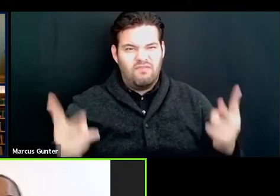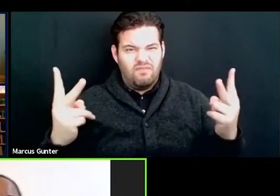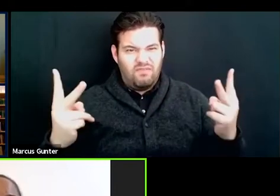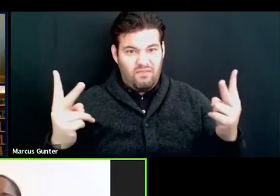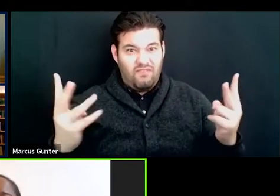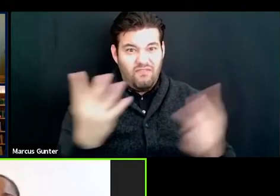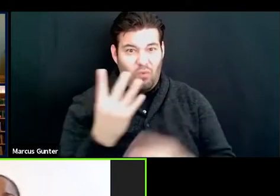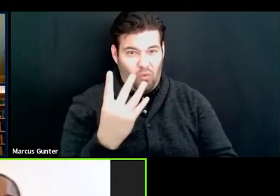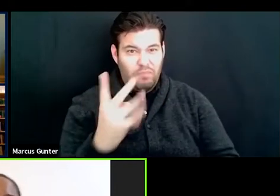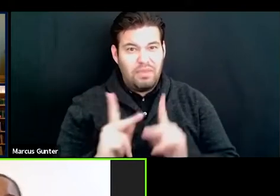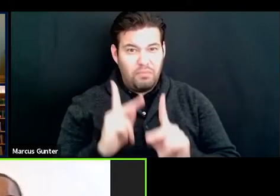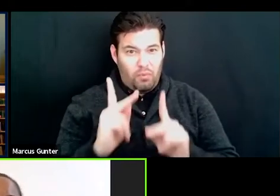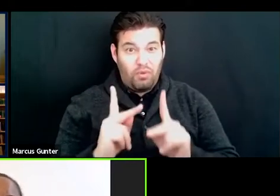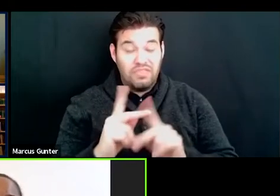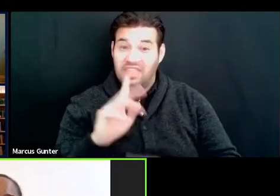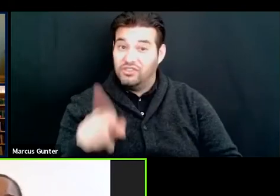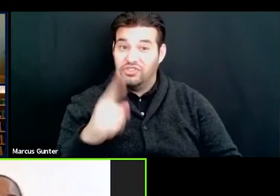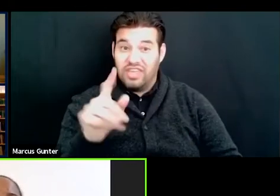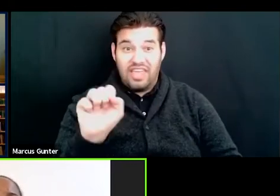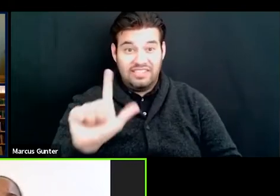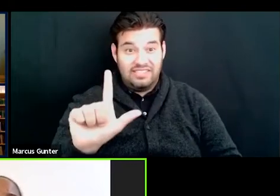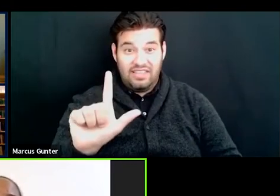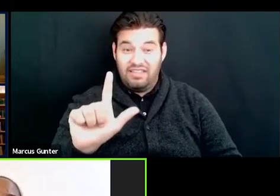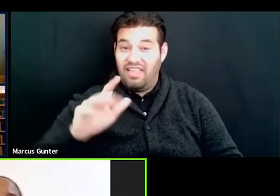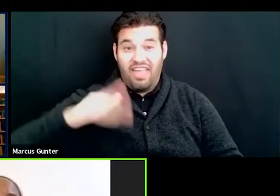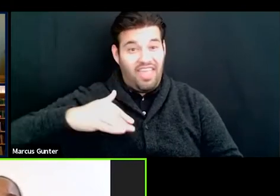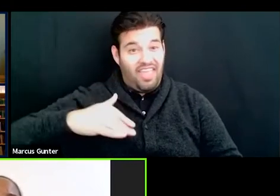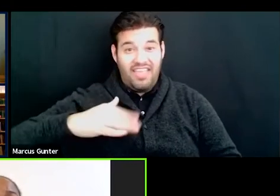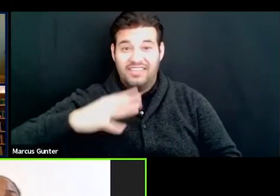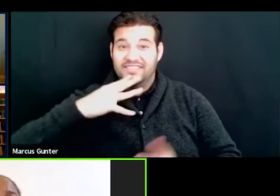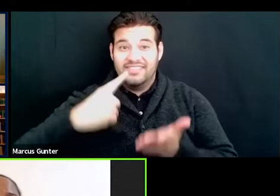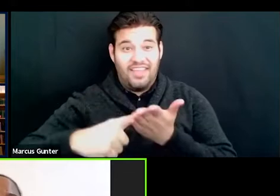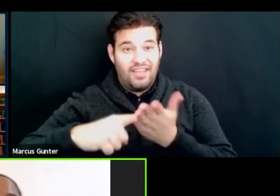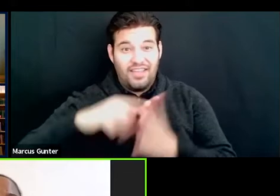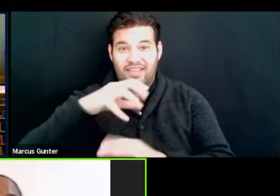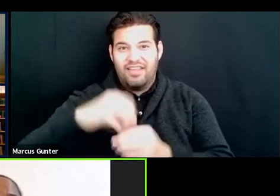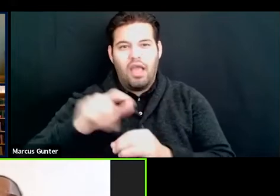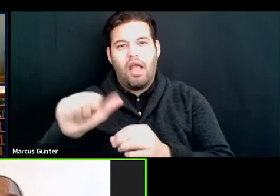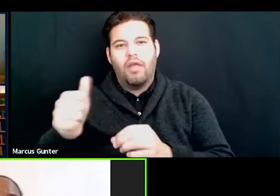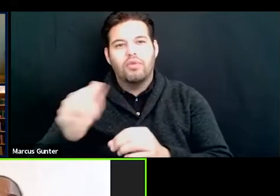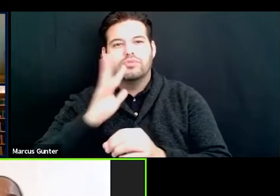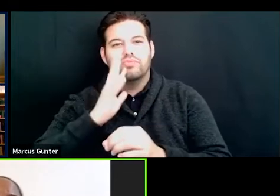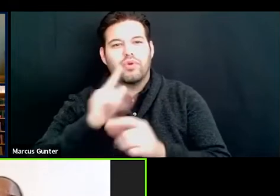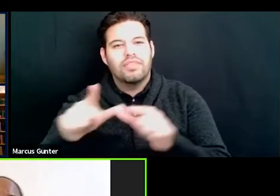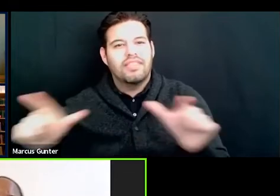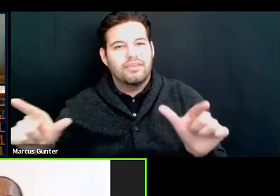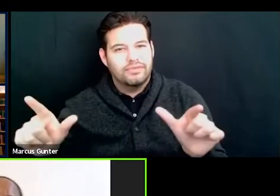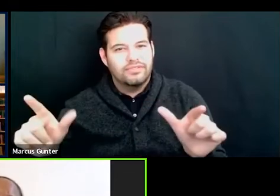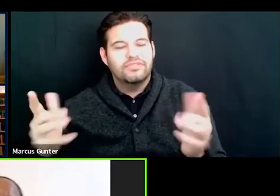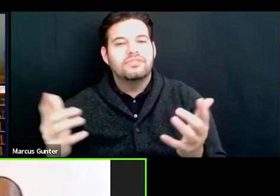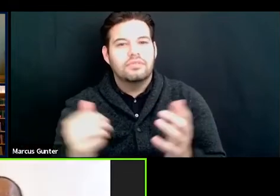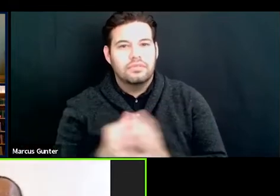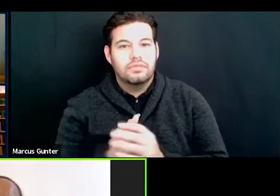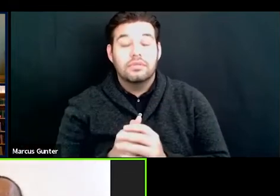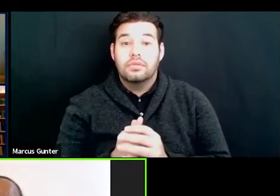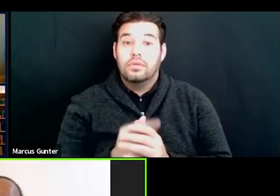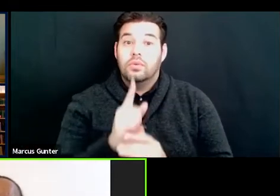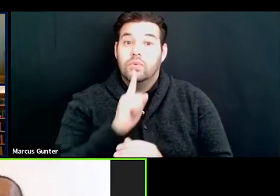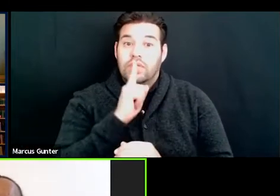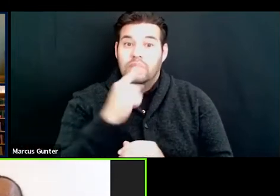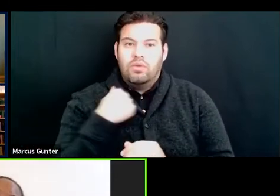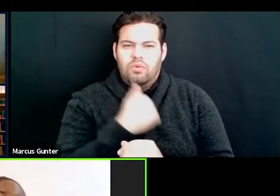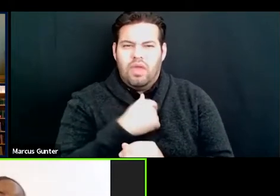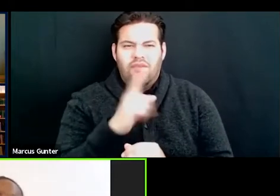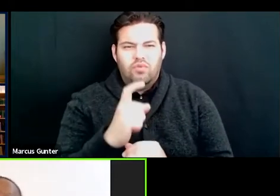right? And that's just for ASL. We're not even talking about other spoken languages. So, um, I think that we really have to